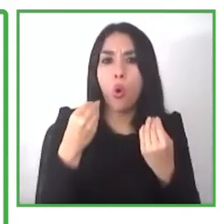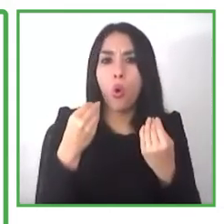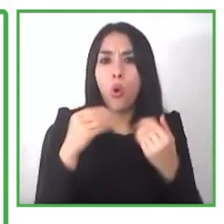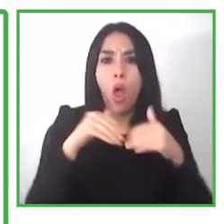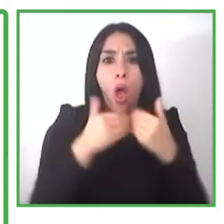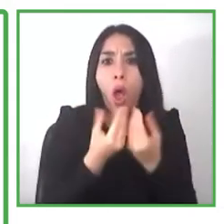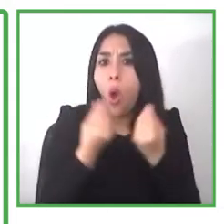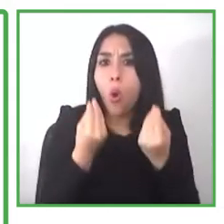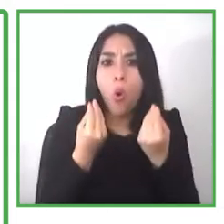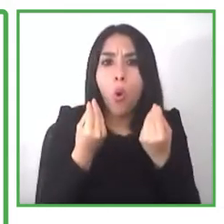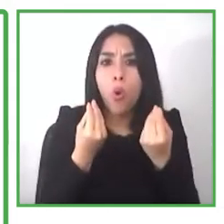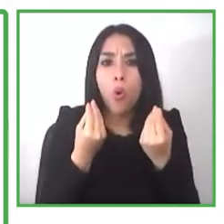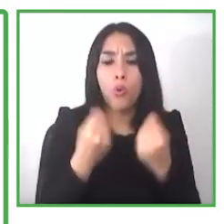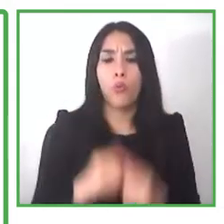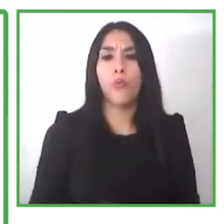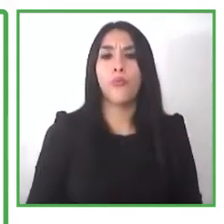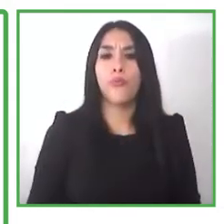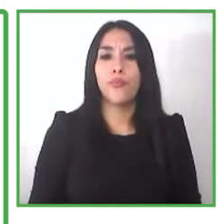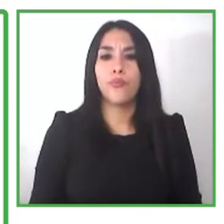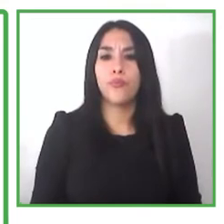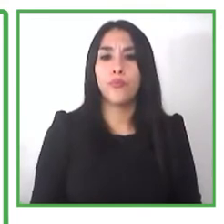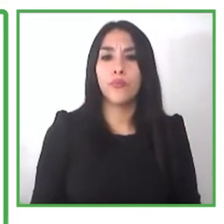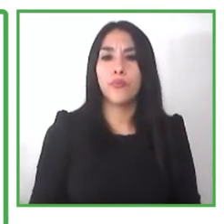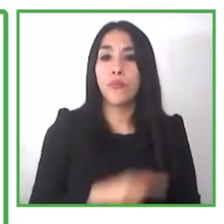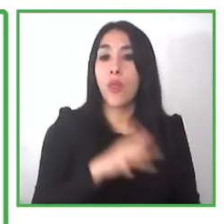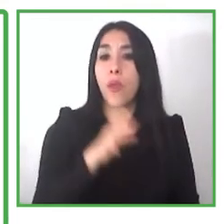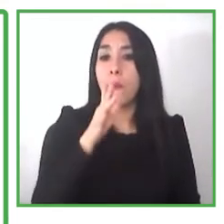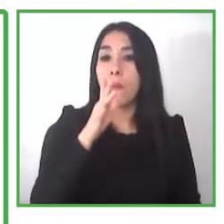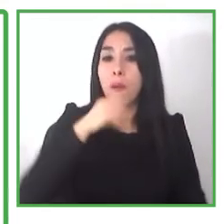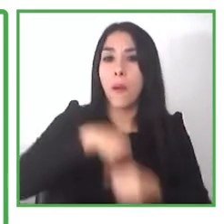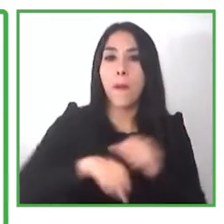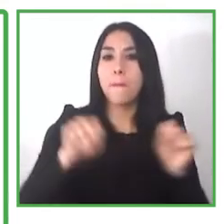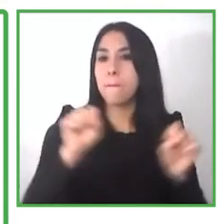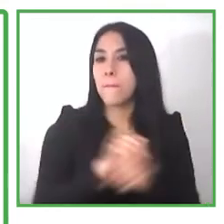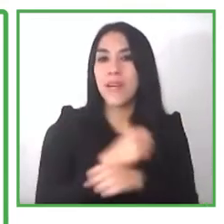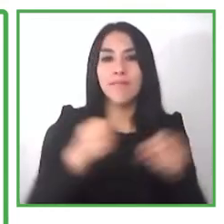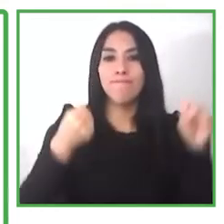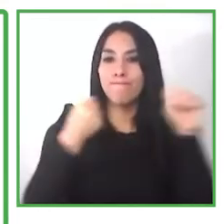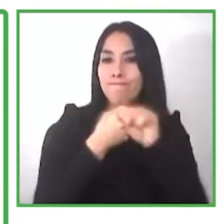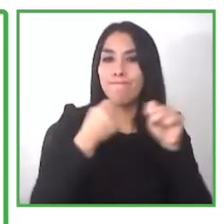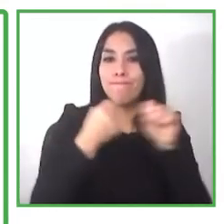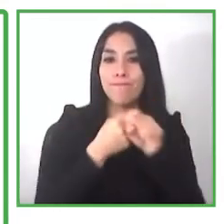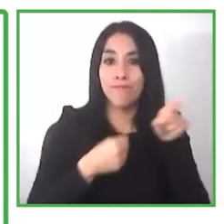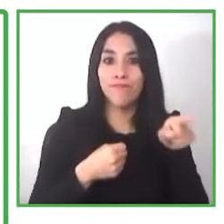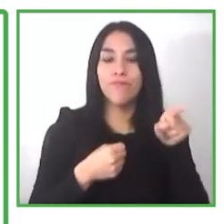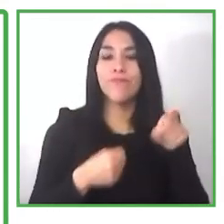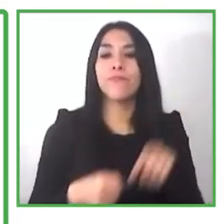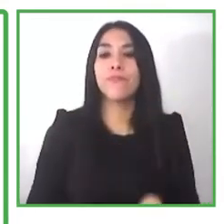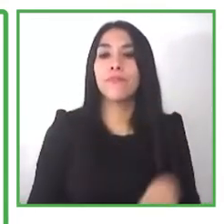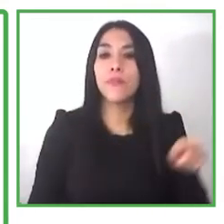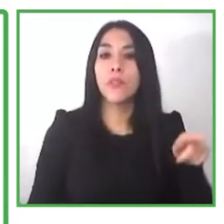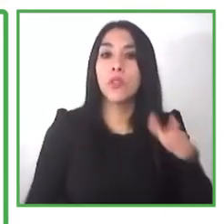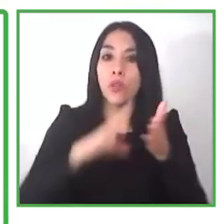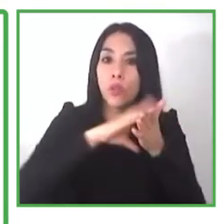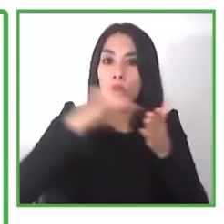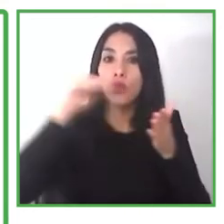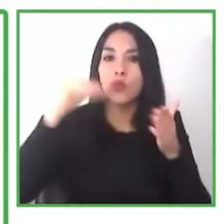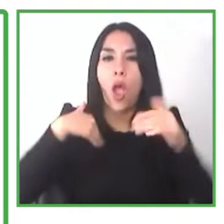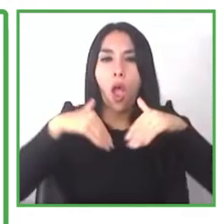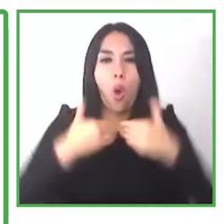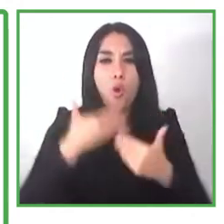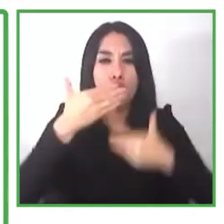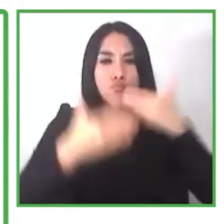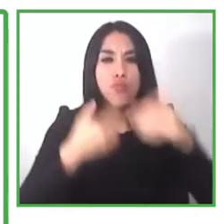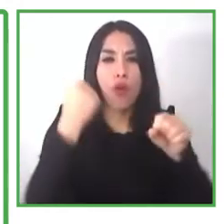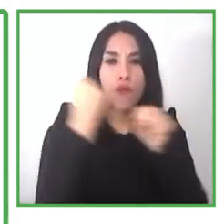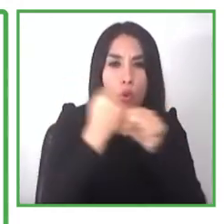so that she could ultimately enter the workplace and that's what they did they put another training program together which uh was a six month training